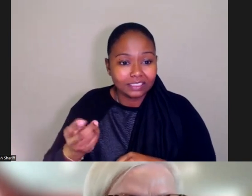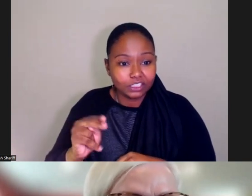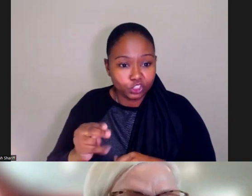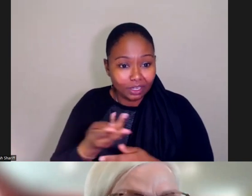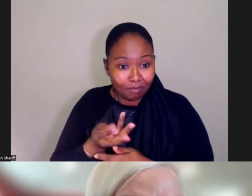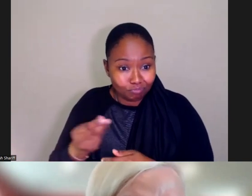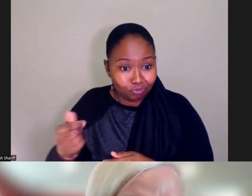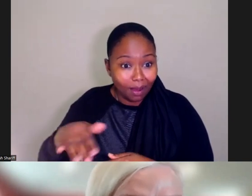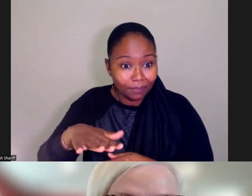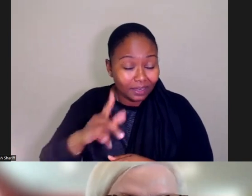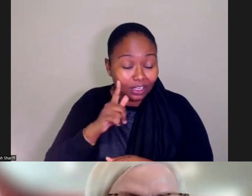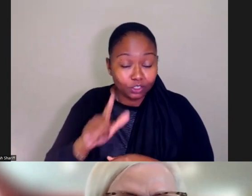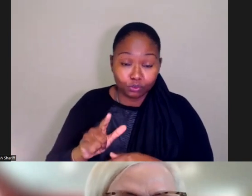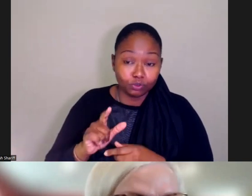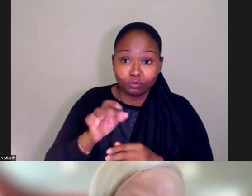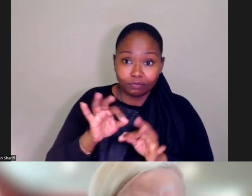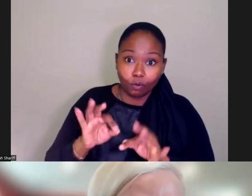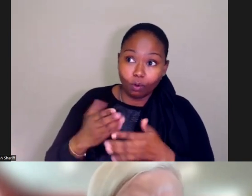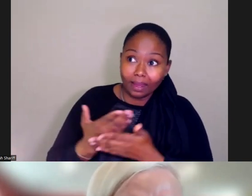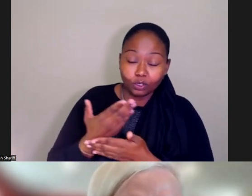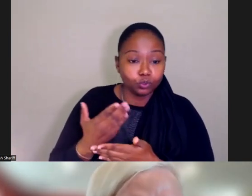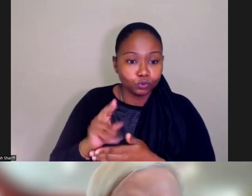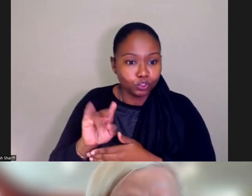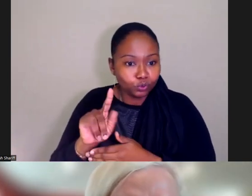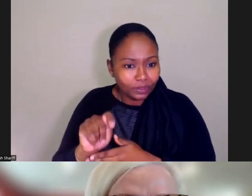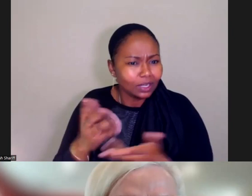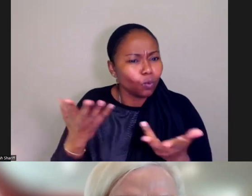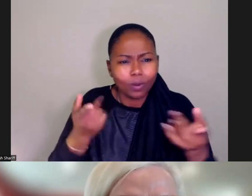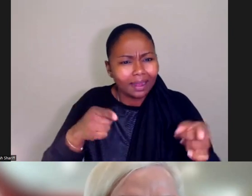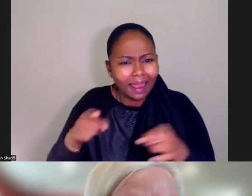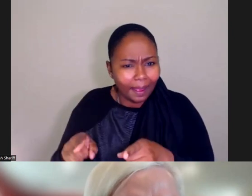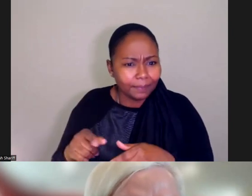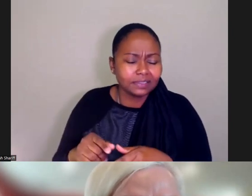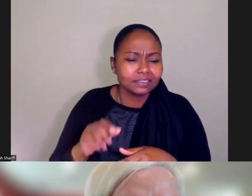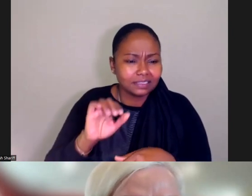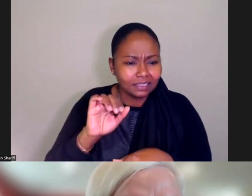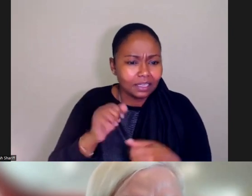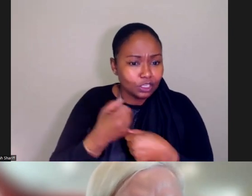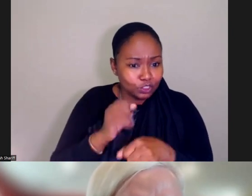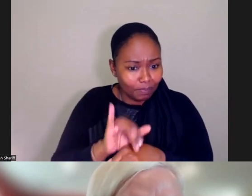form a new unit, you know, what happens to make this move really quickly?